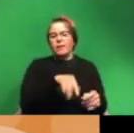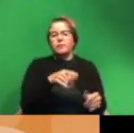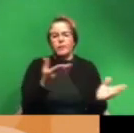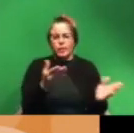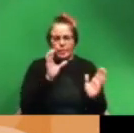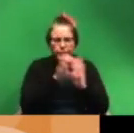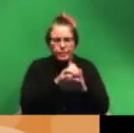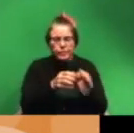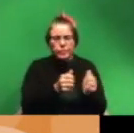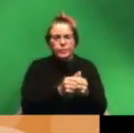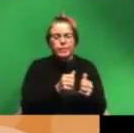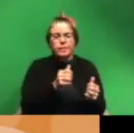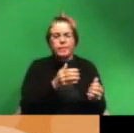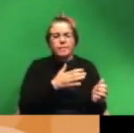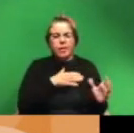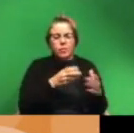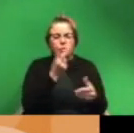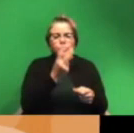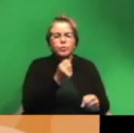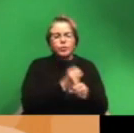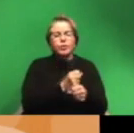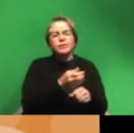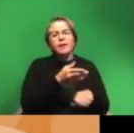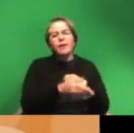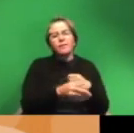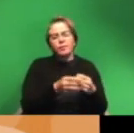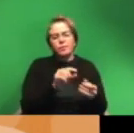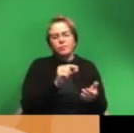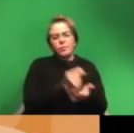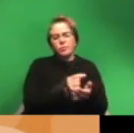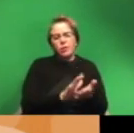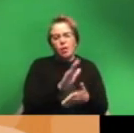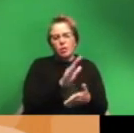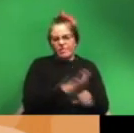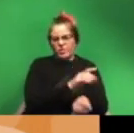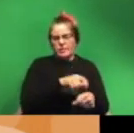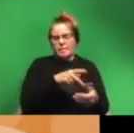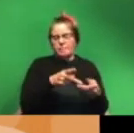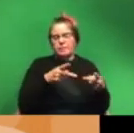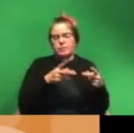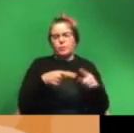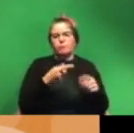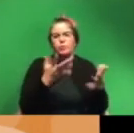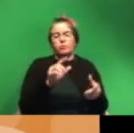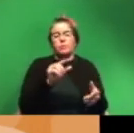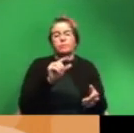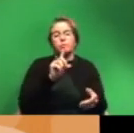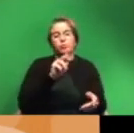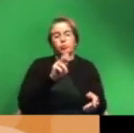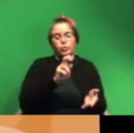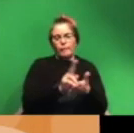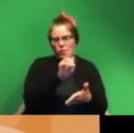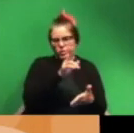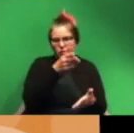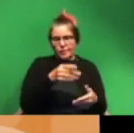with the lab that i did a two-year post-bac so that's a full-time position that i was in after graduating from duke at duke university and